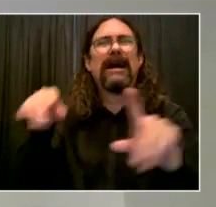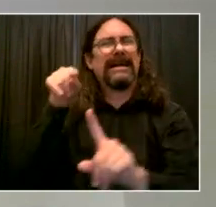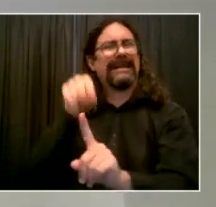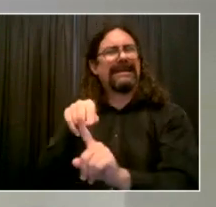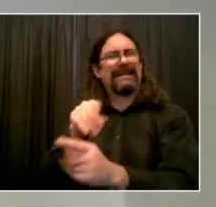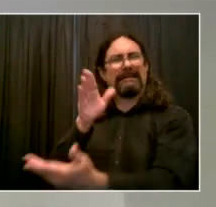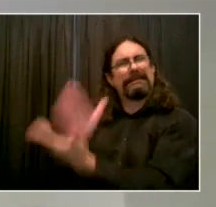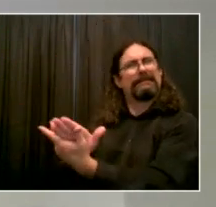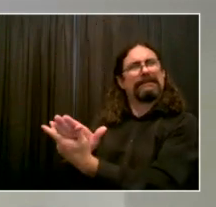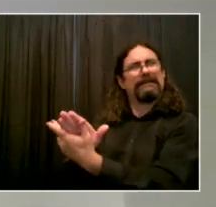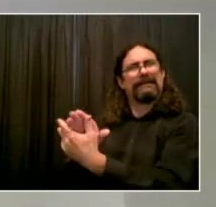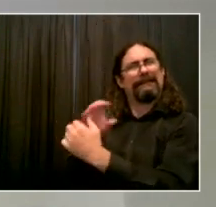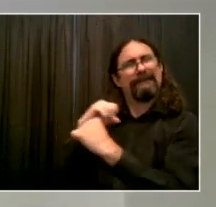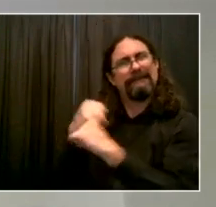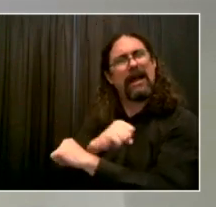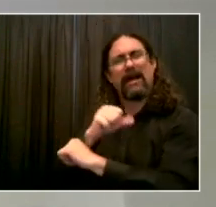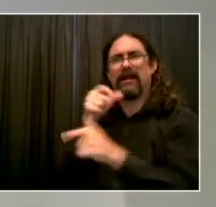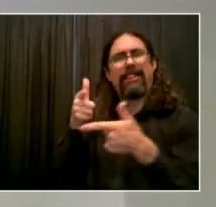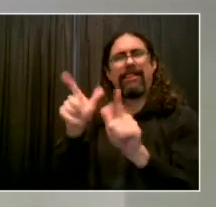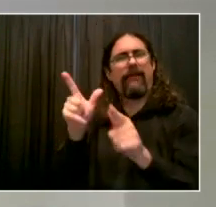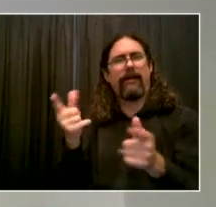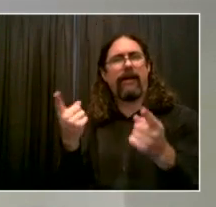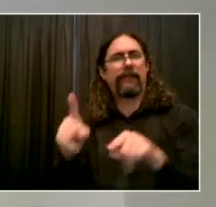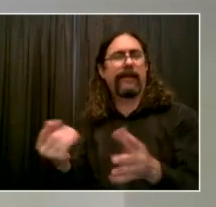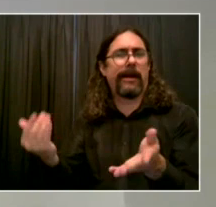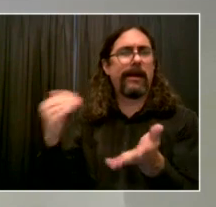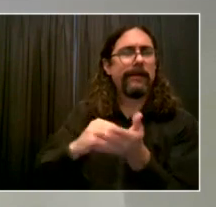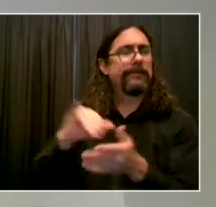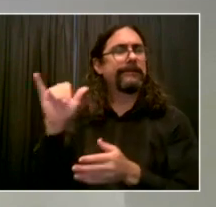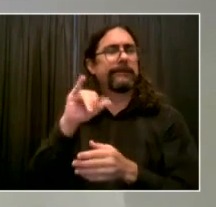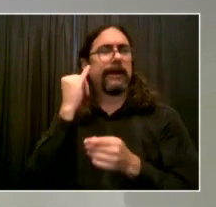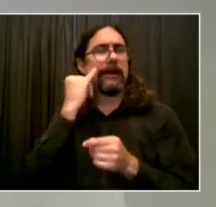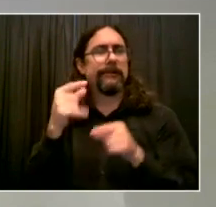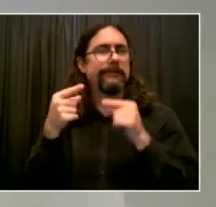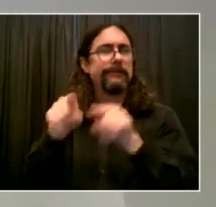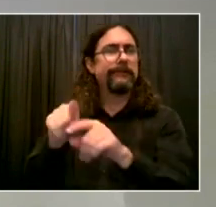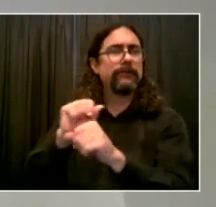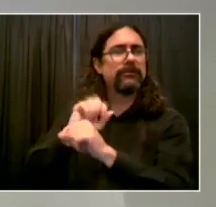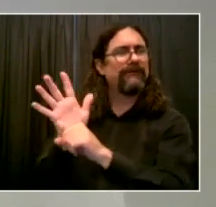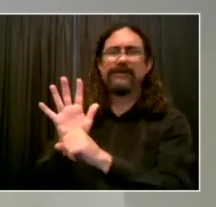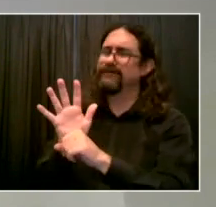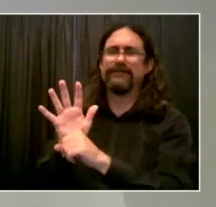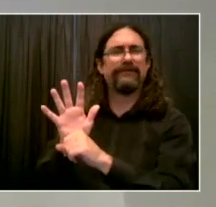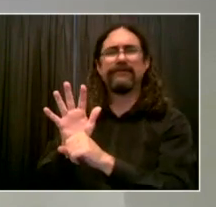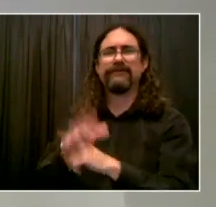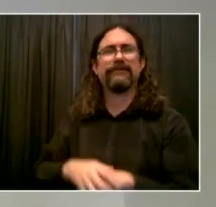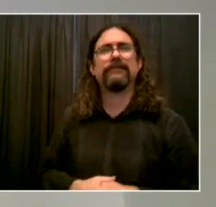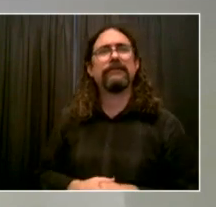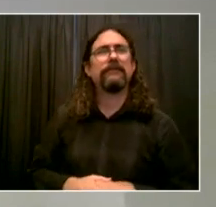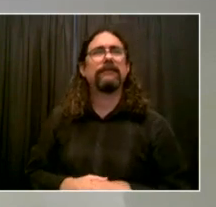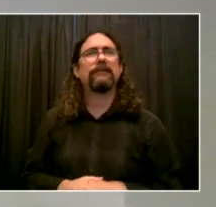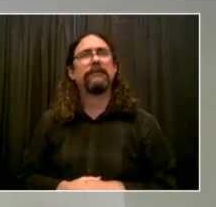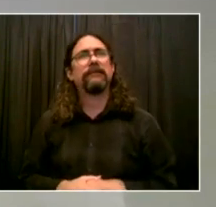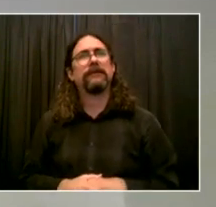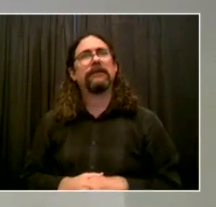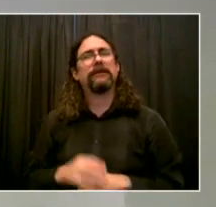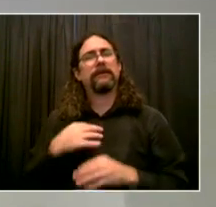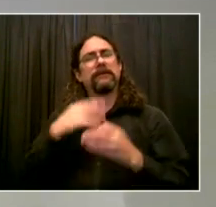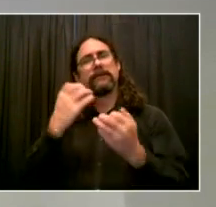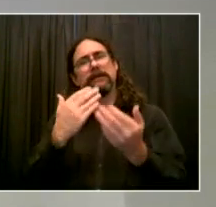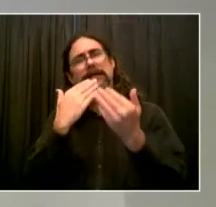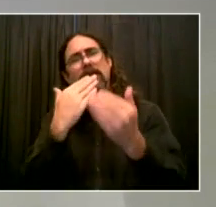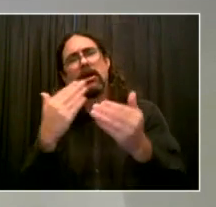in congratulating you, Mayor, the team at EDC and the Department of Health and Mental Hygiene, Columbia